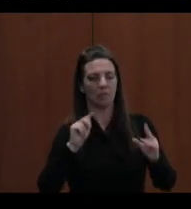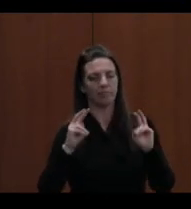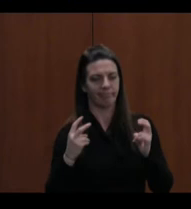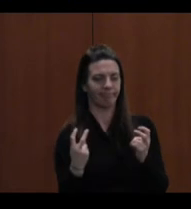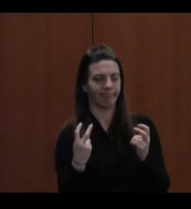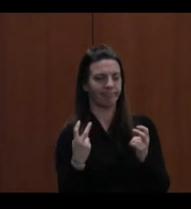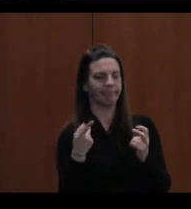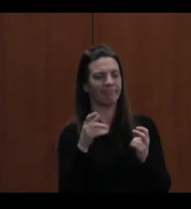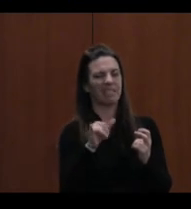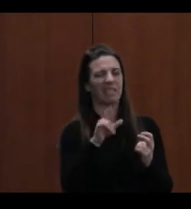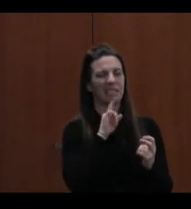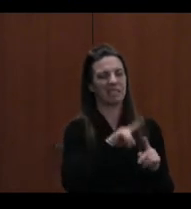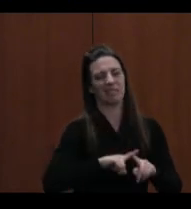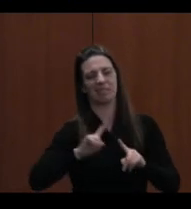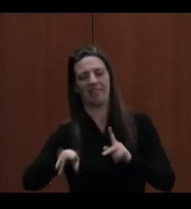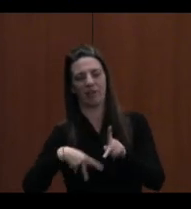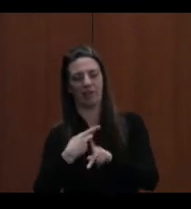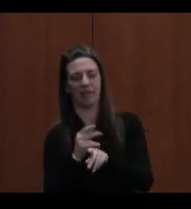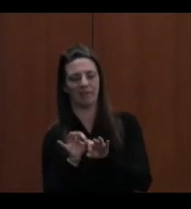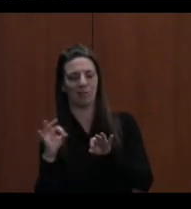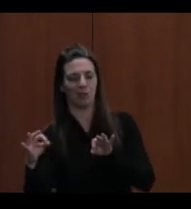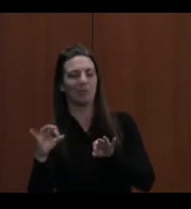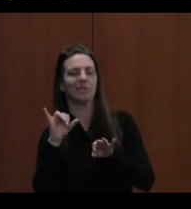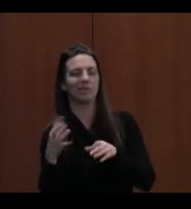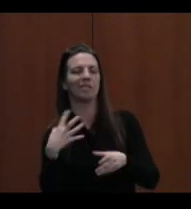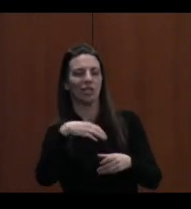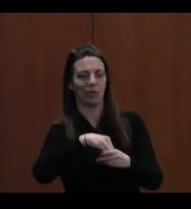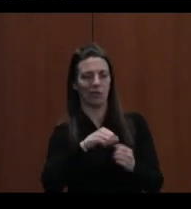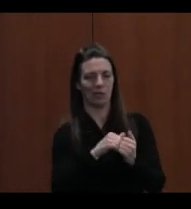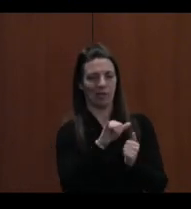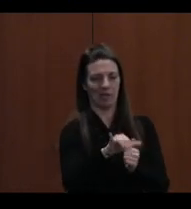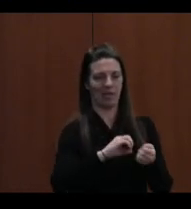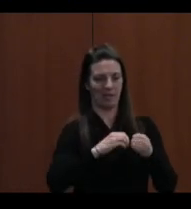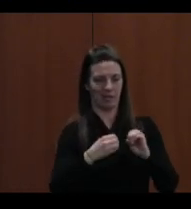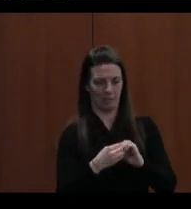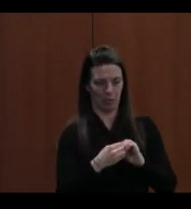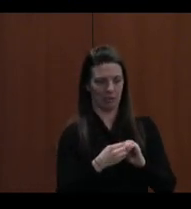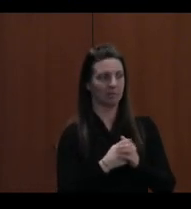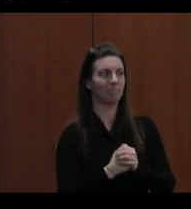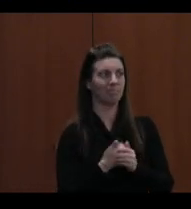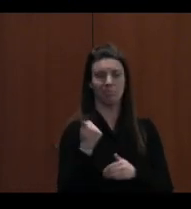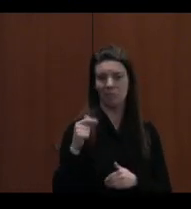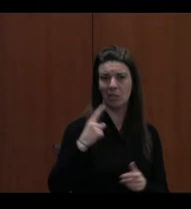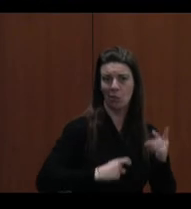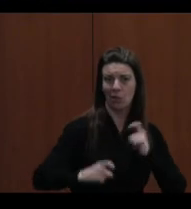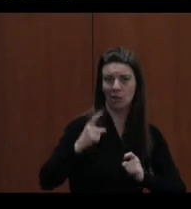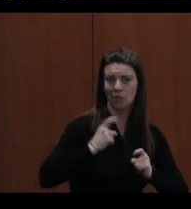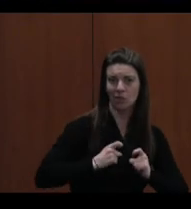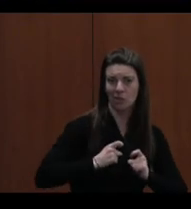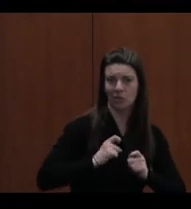is included into these statistics. And I answer any questions that you might have on that.